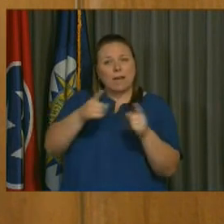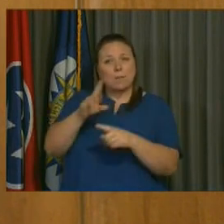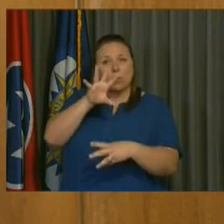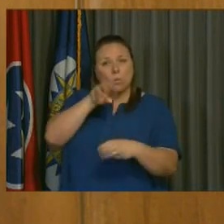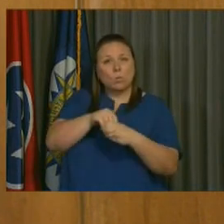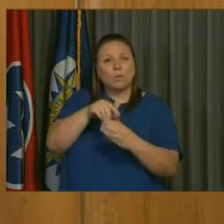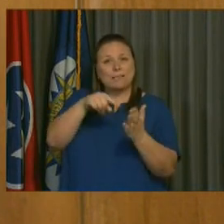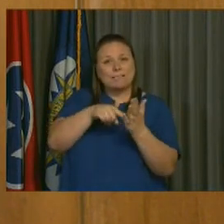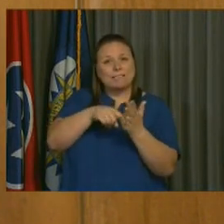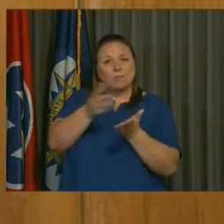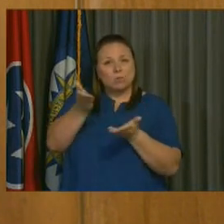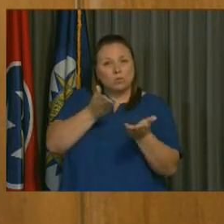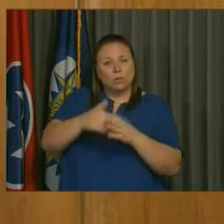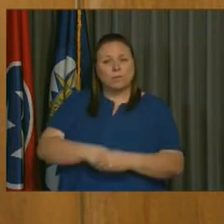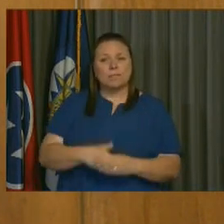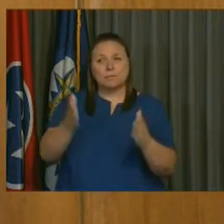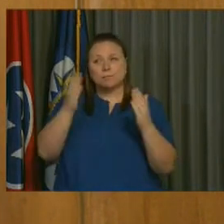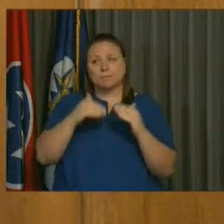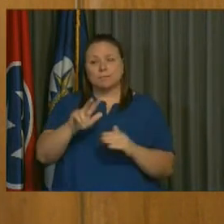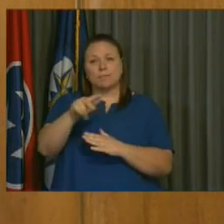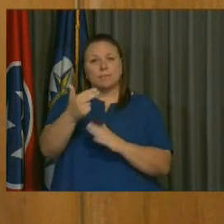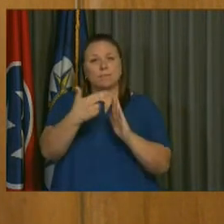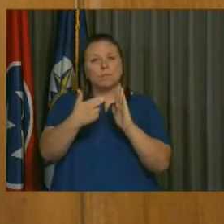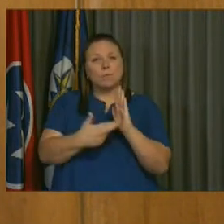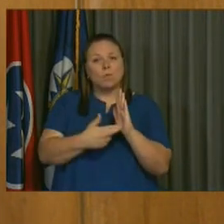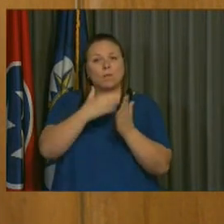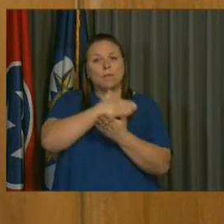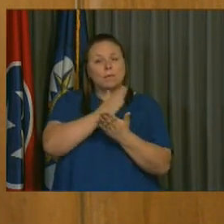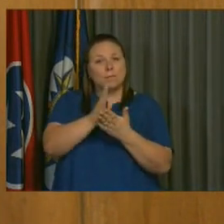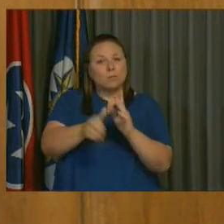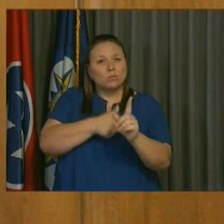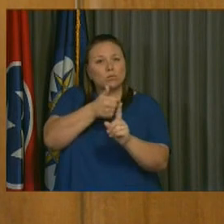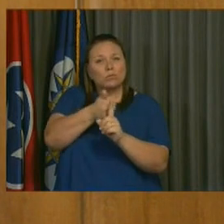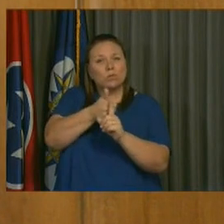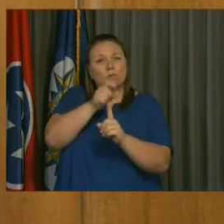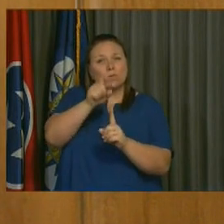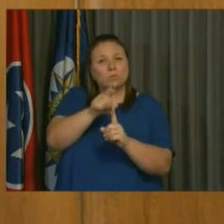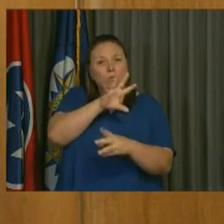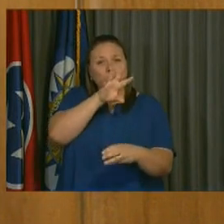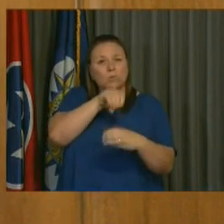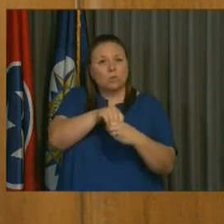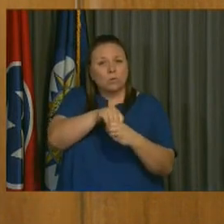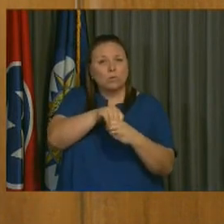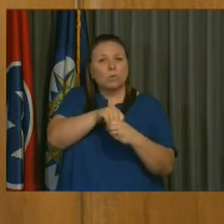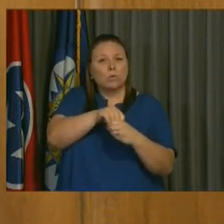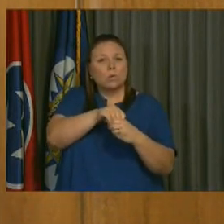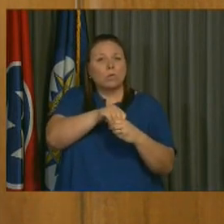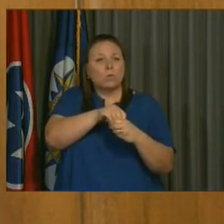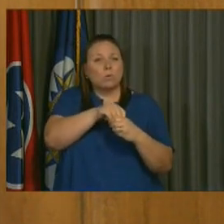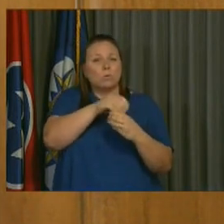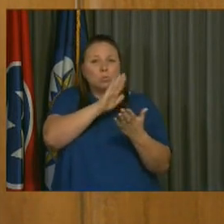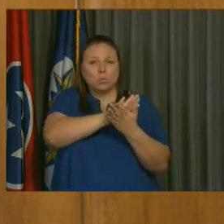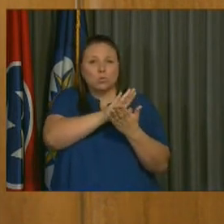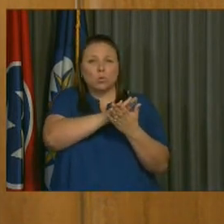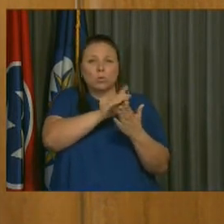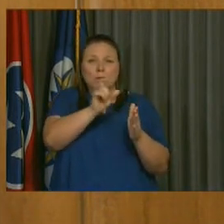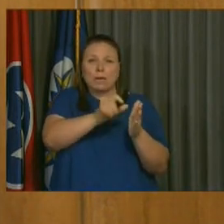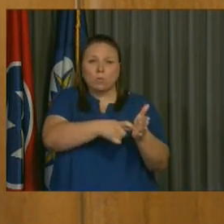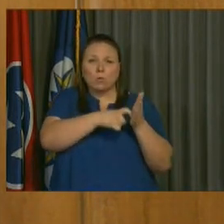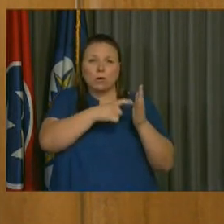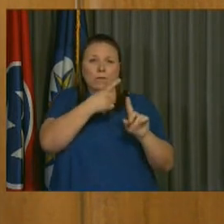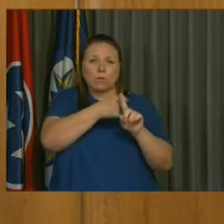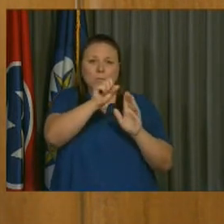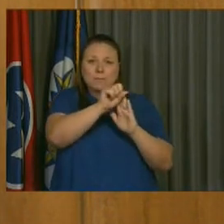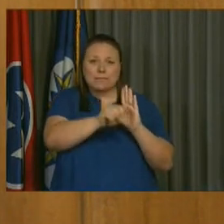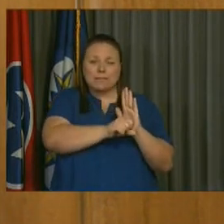service. Third guideline, the budget should include a maintenance effort for our metro schools as required by state law.